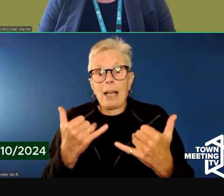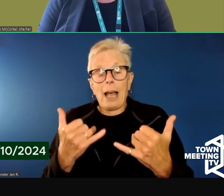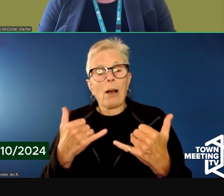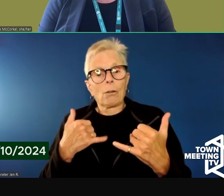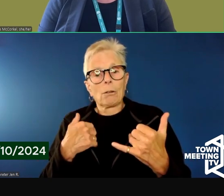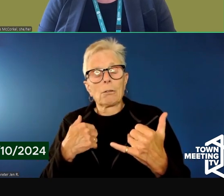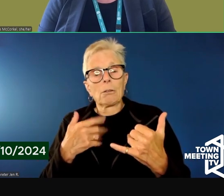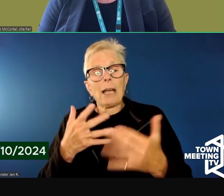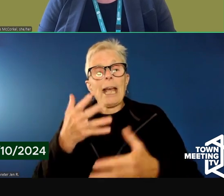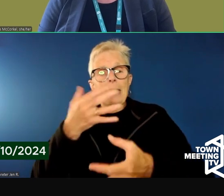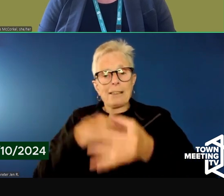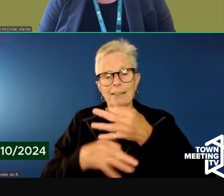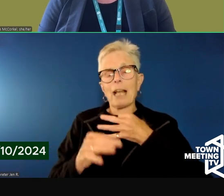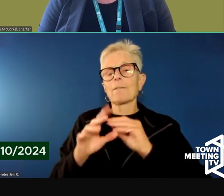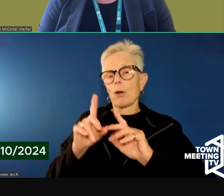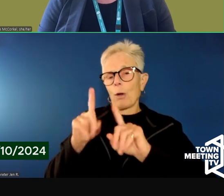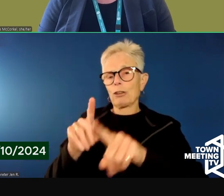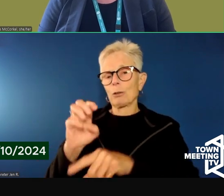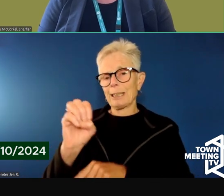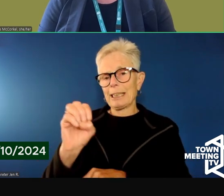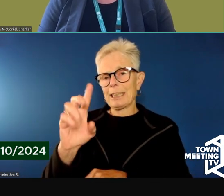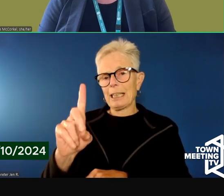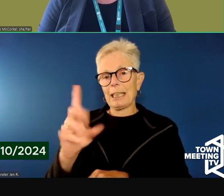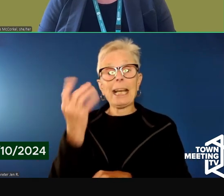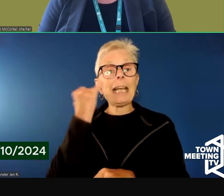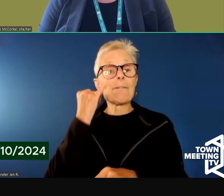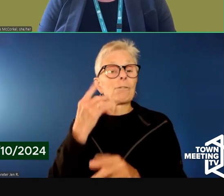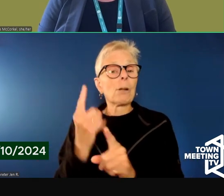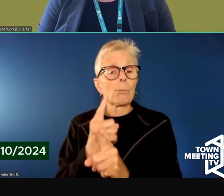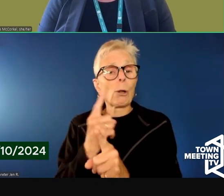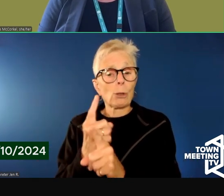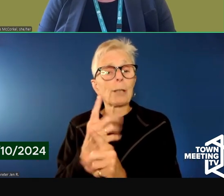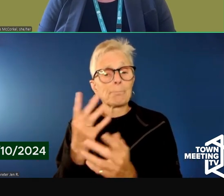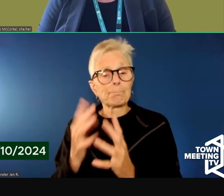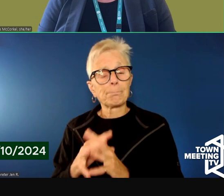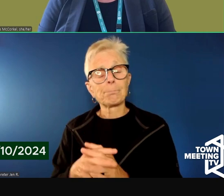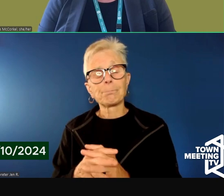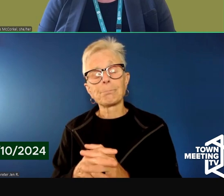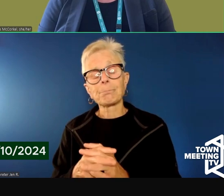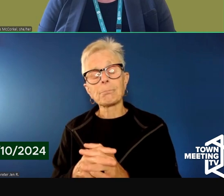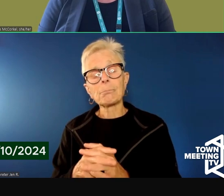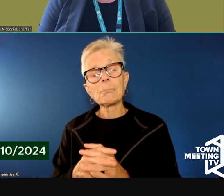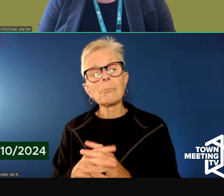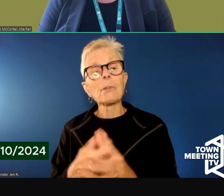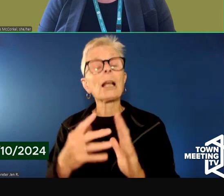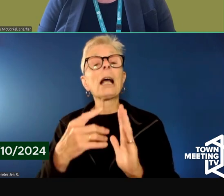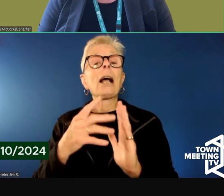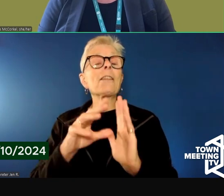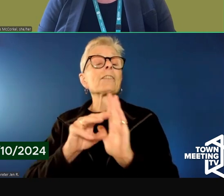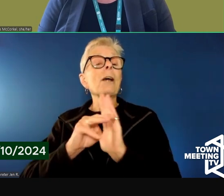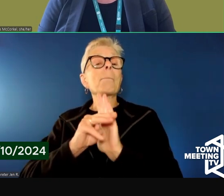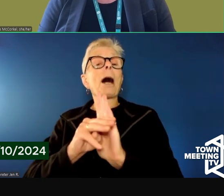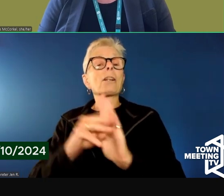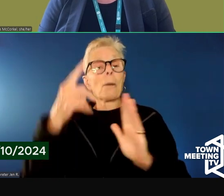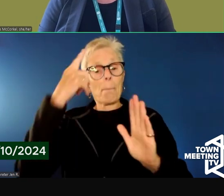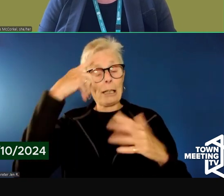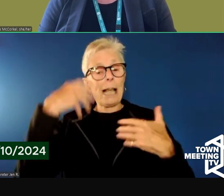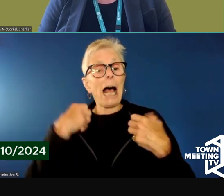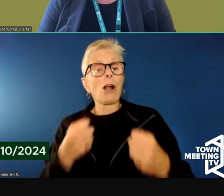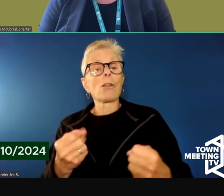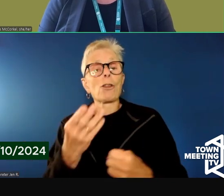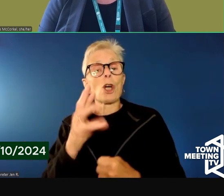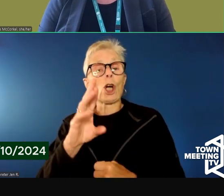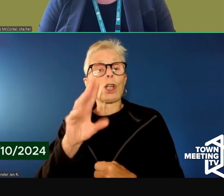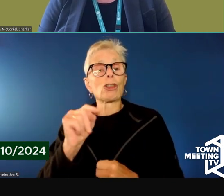or instead of the emergency department, whenever that's appropriate. And this model of mental health urgent care exists across the